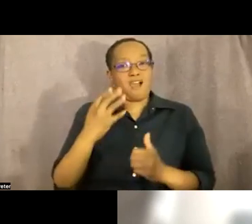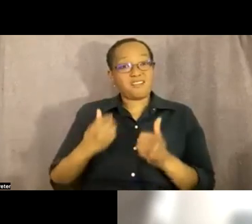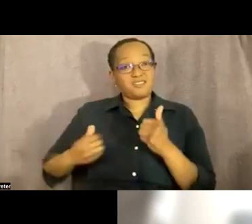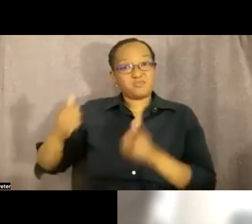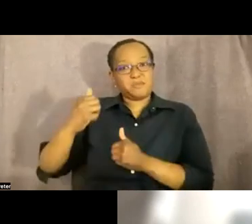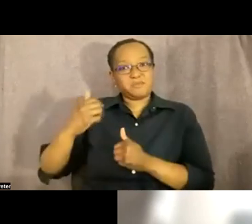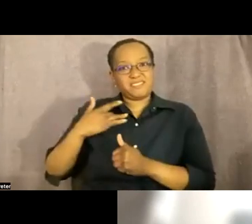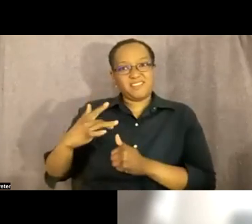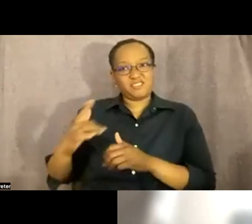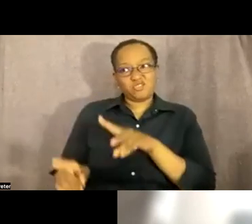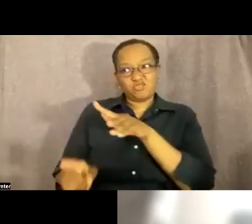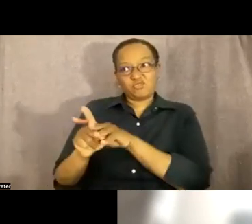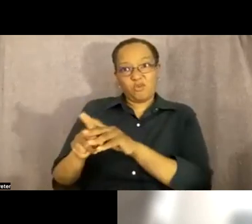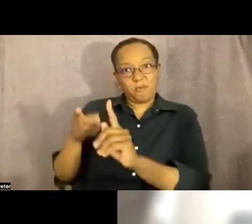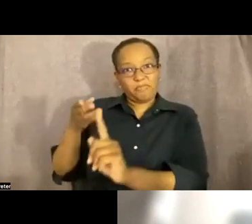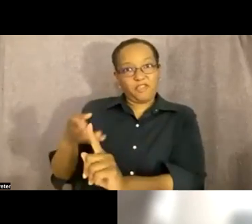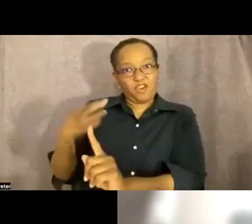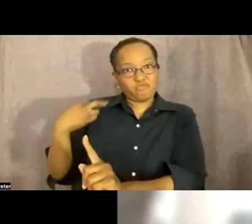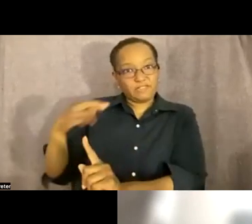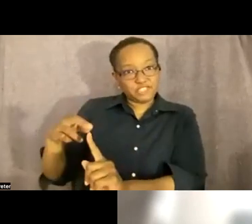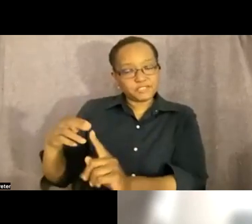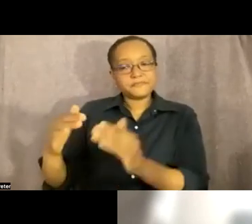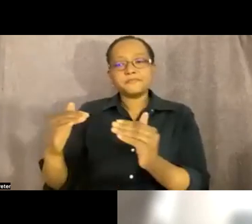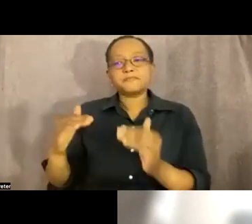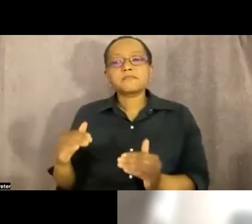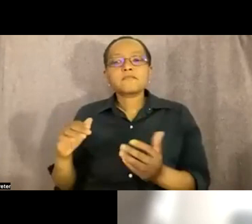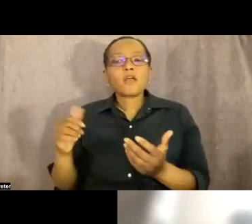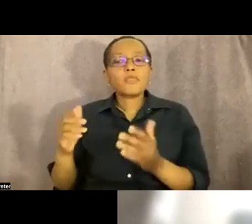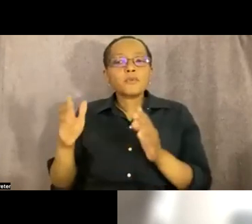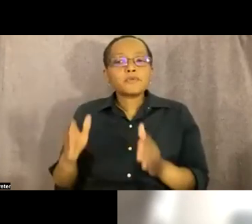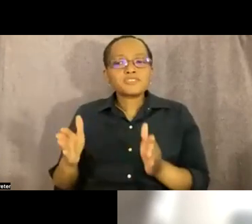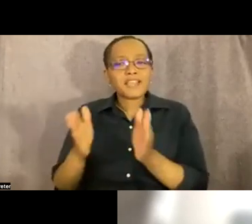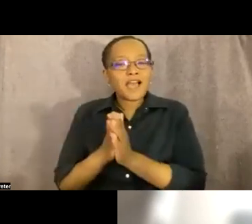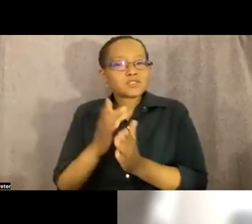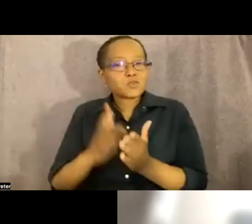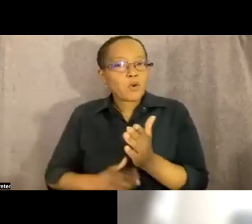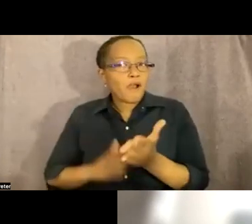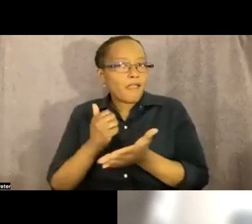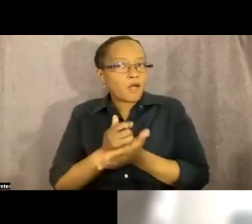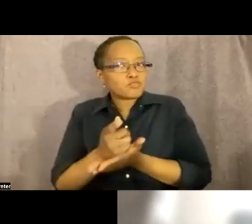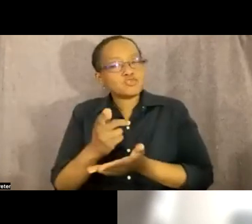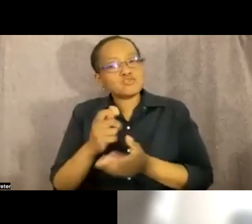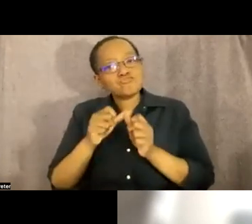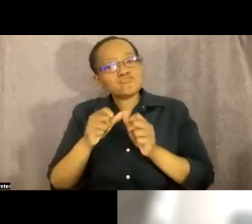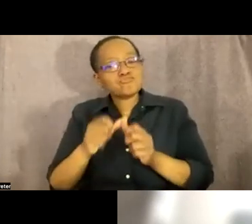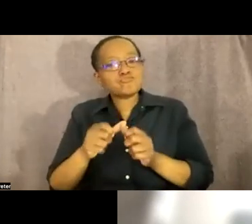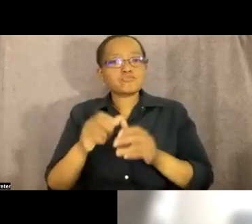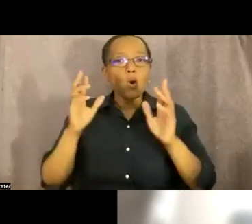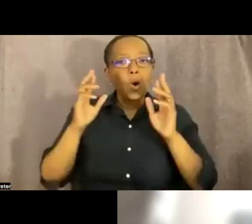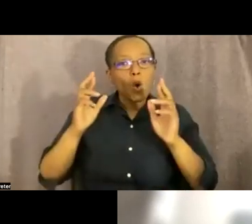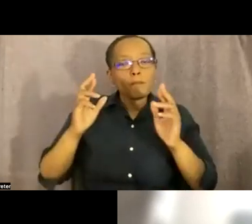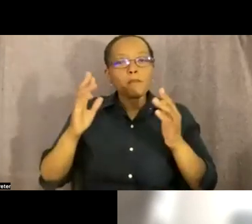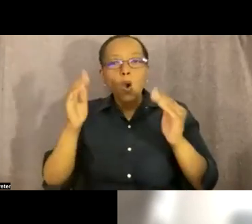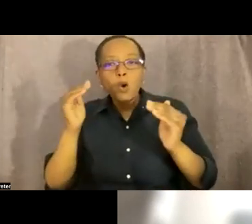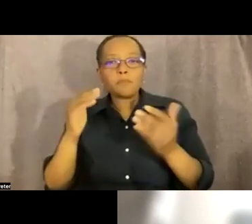manifests in religion people are asking what keeps you full hopeful and faithful being part of a religious community